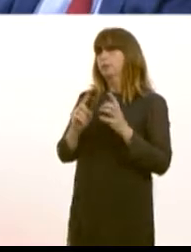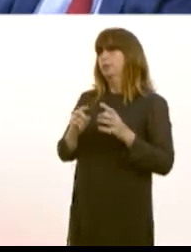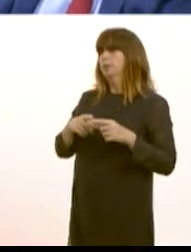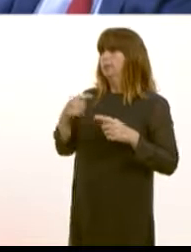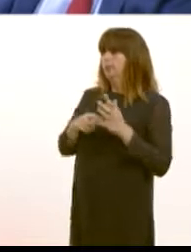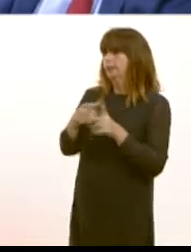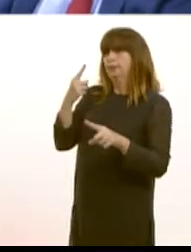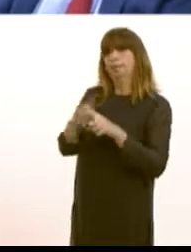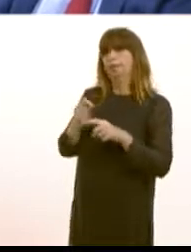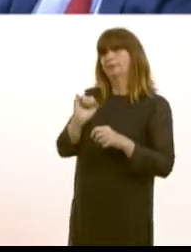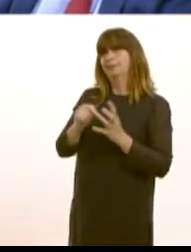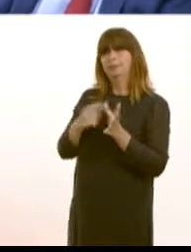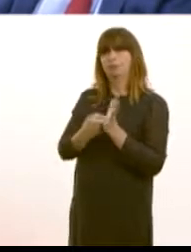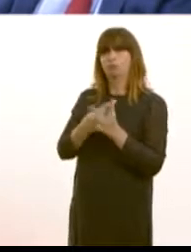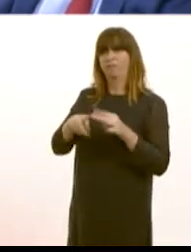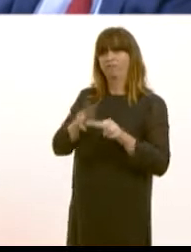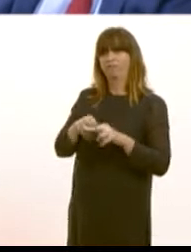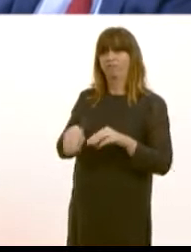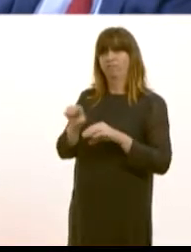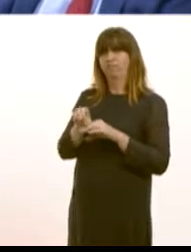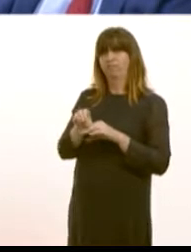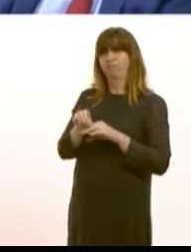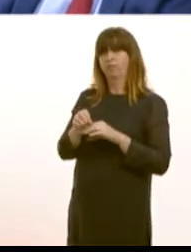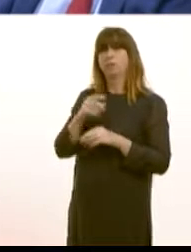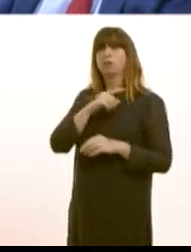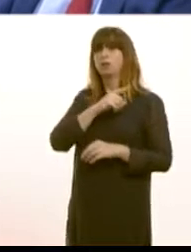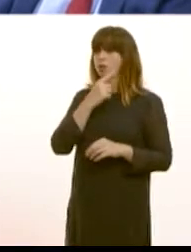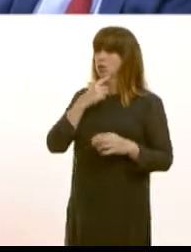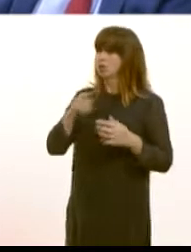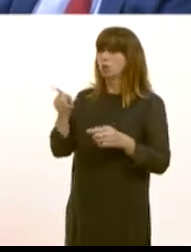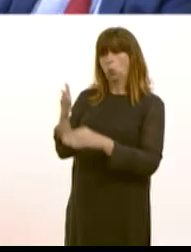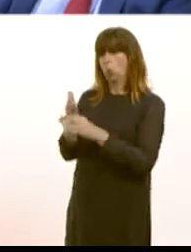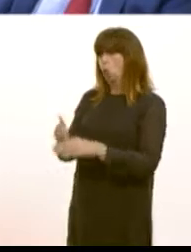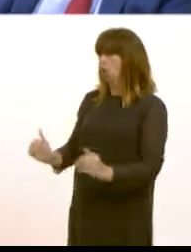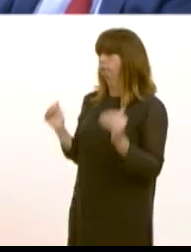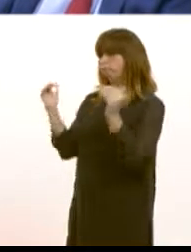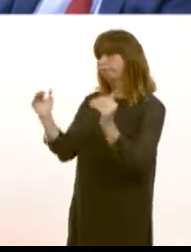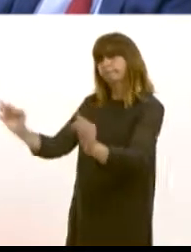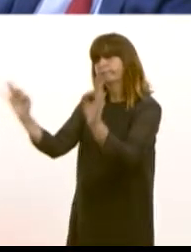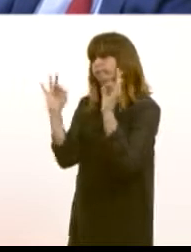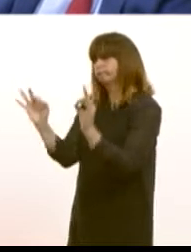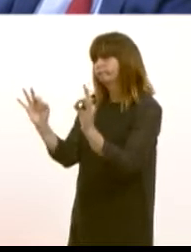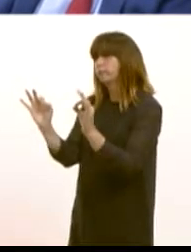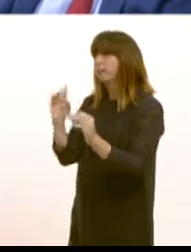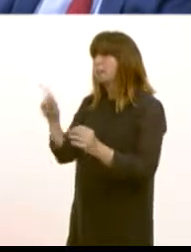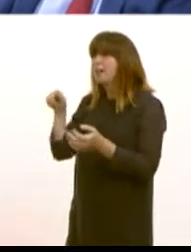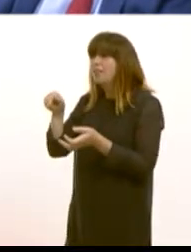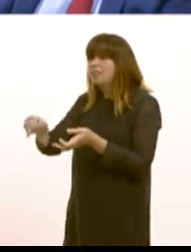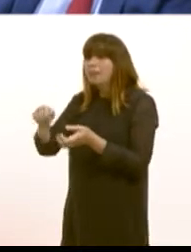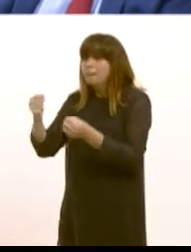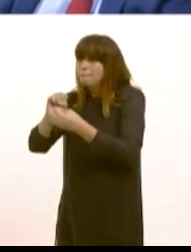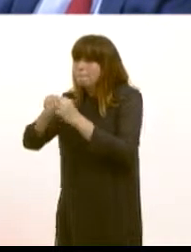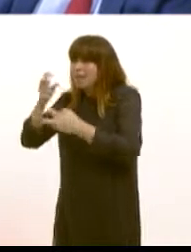the most efficient engine plant that Ford have the workforce there is excellent but they export every engine they make